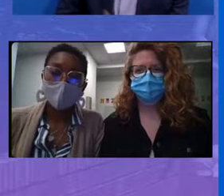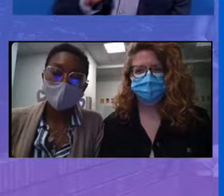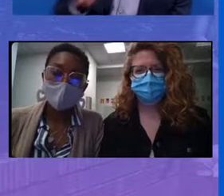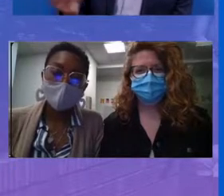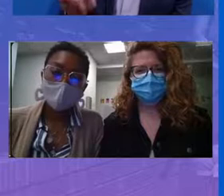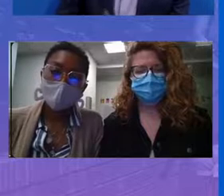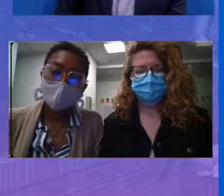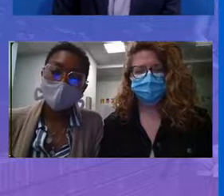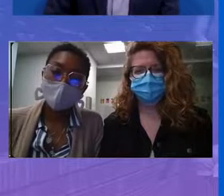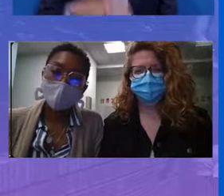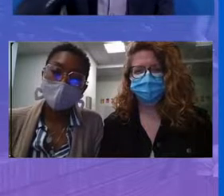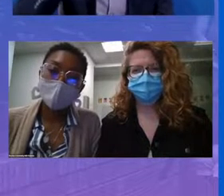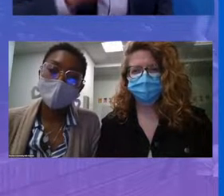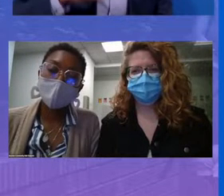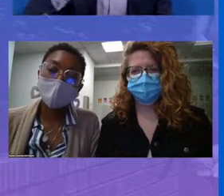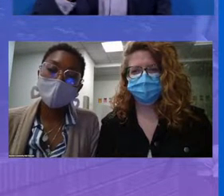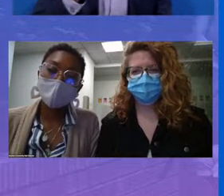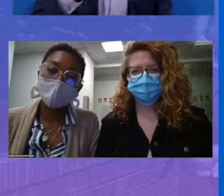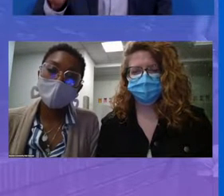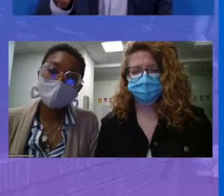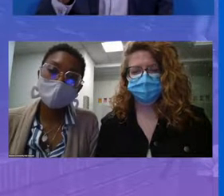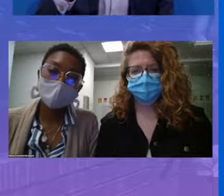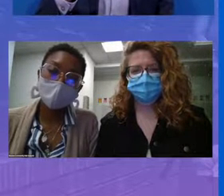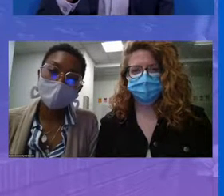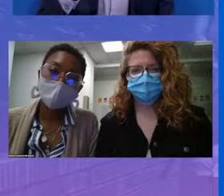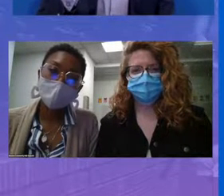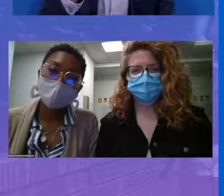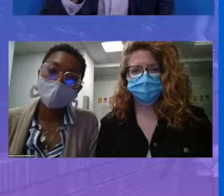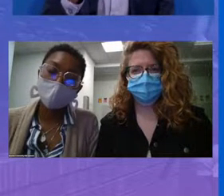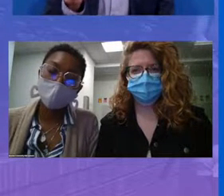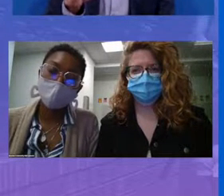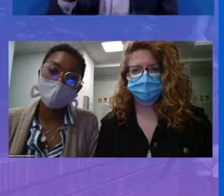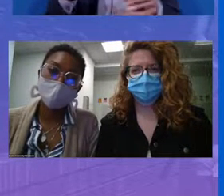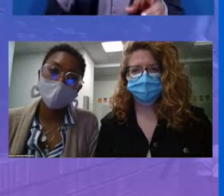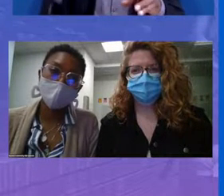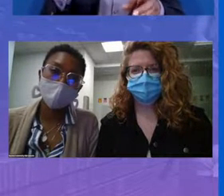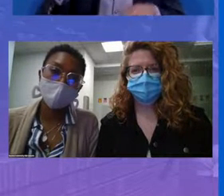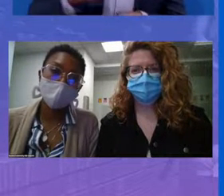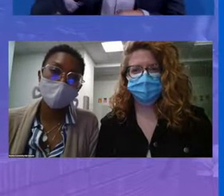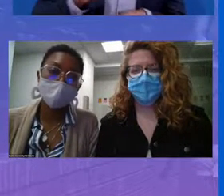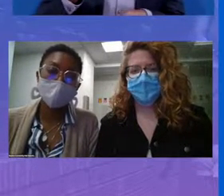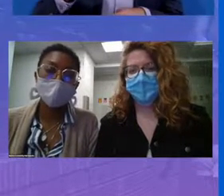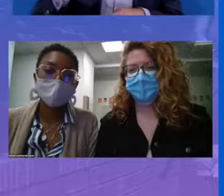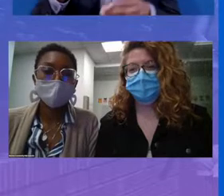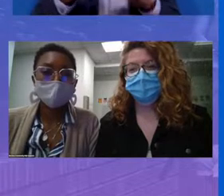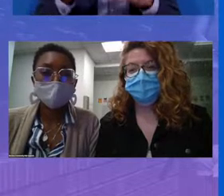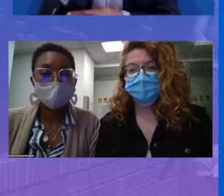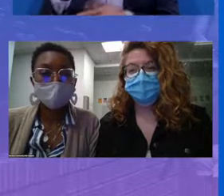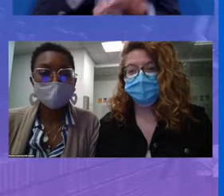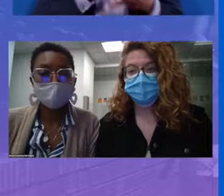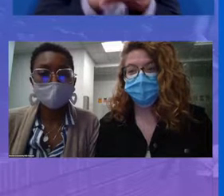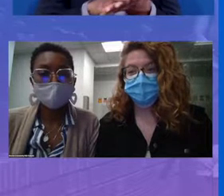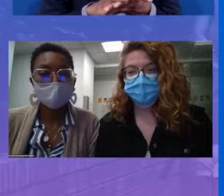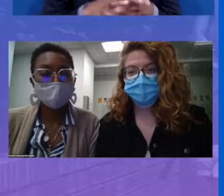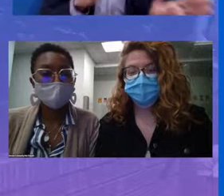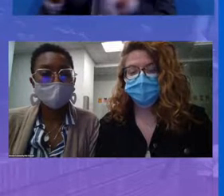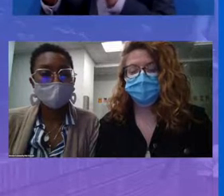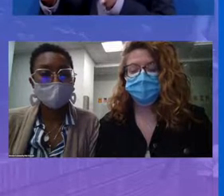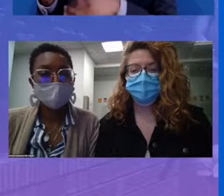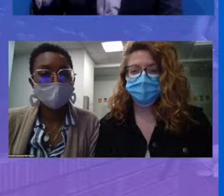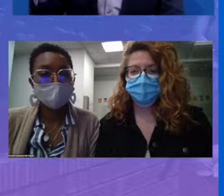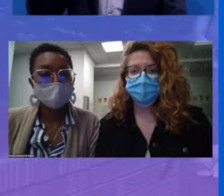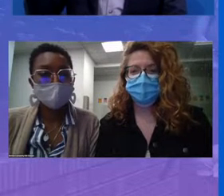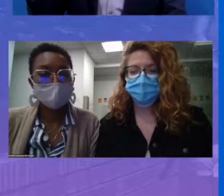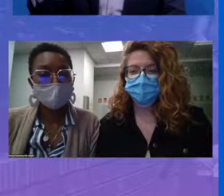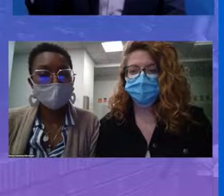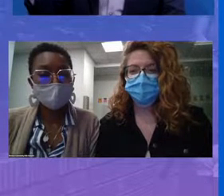My name is Renee Omolade. I'm the Director of Boston Community Hub Schools for Boston Public Schools. And my name is Claire Kaiser, and I'm